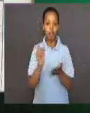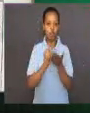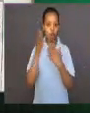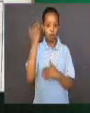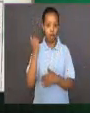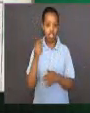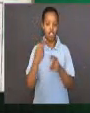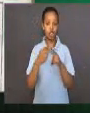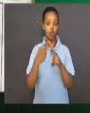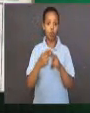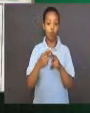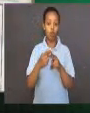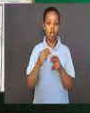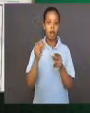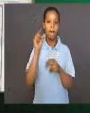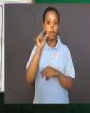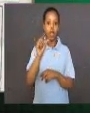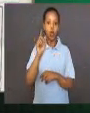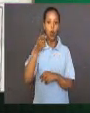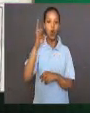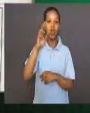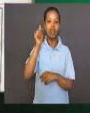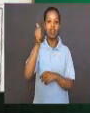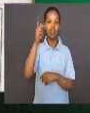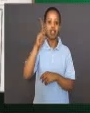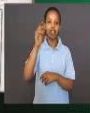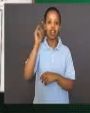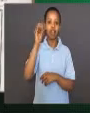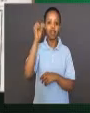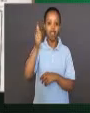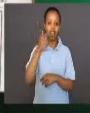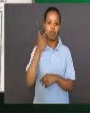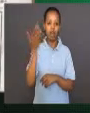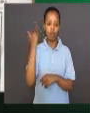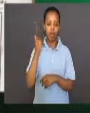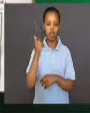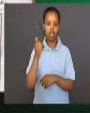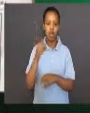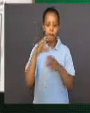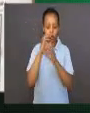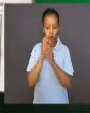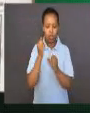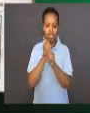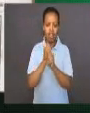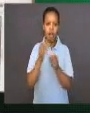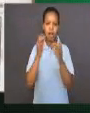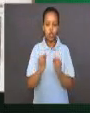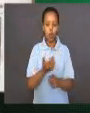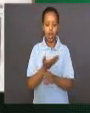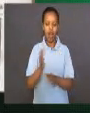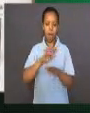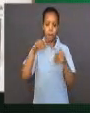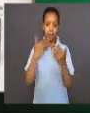Micrographia. He explained everything a microscope could do.